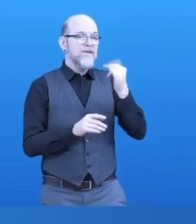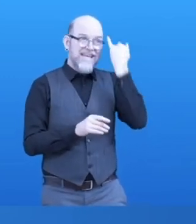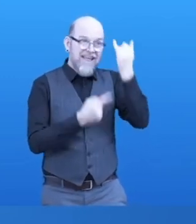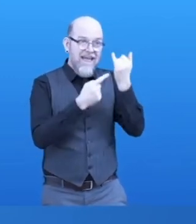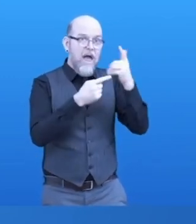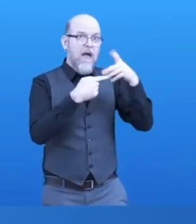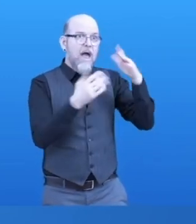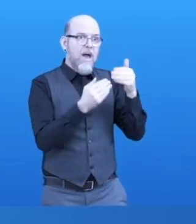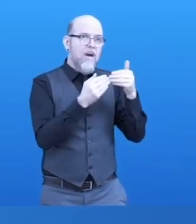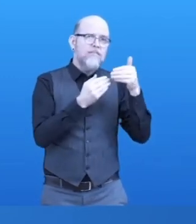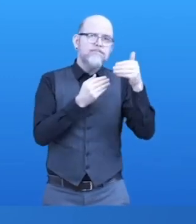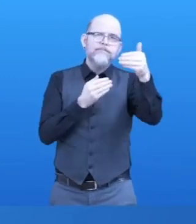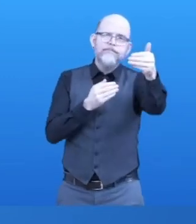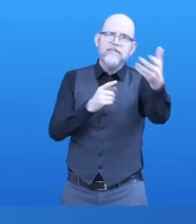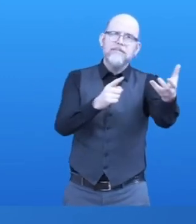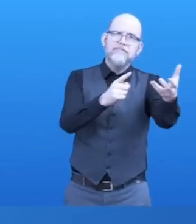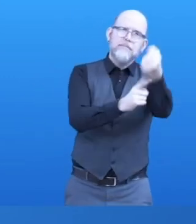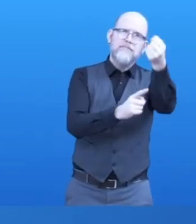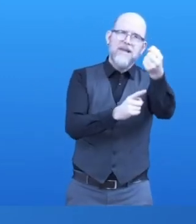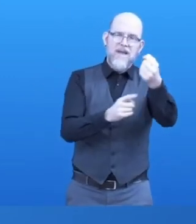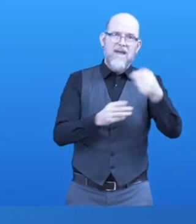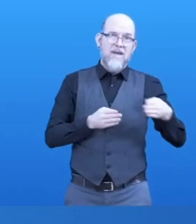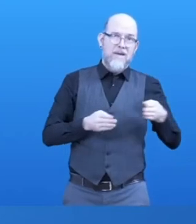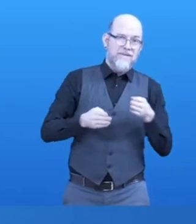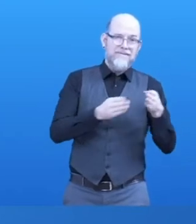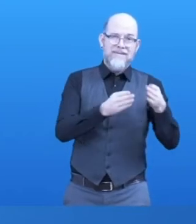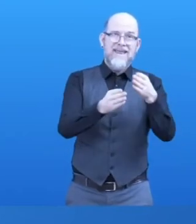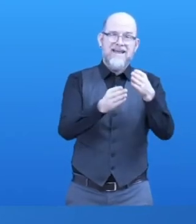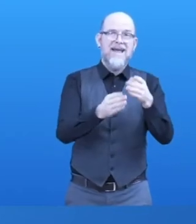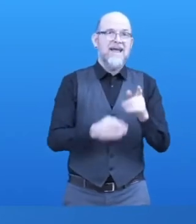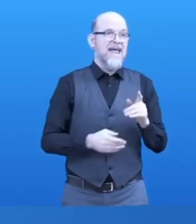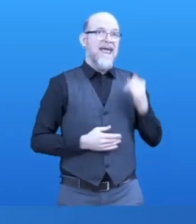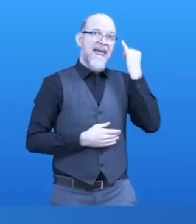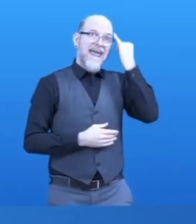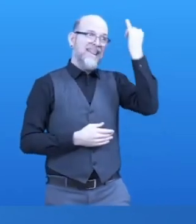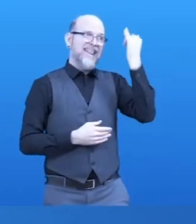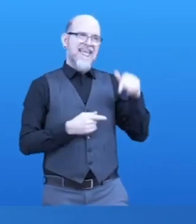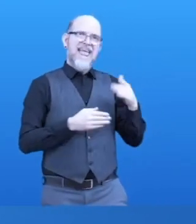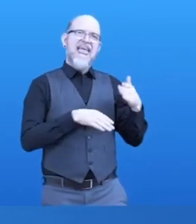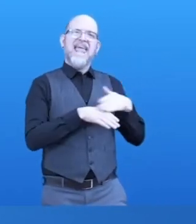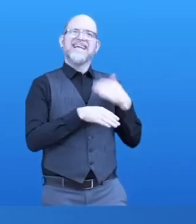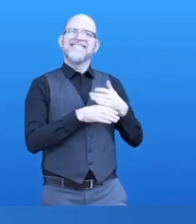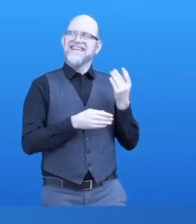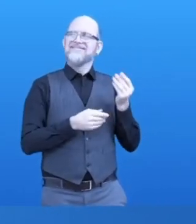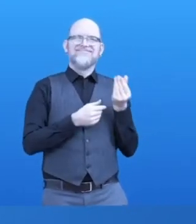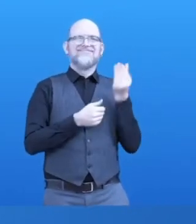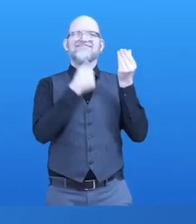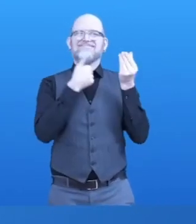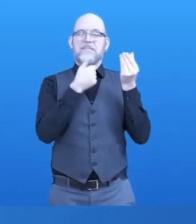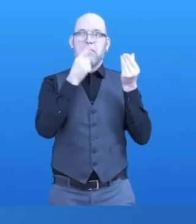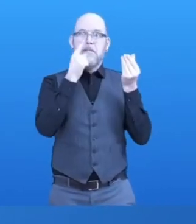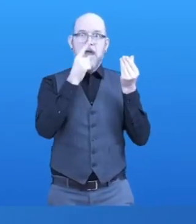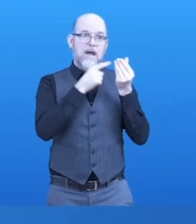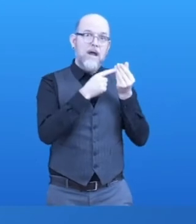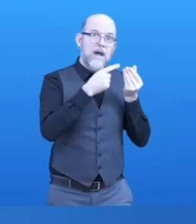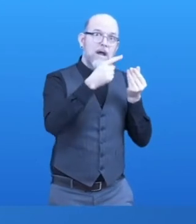The path from a simple idea, very often among students project etc. is really